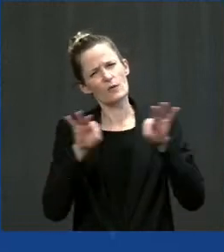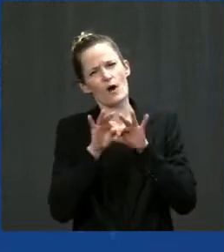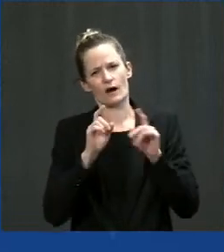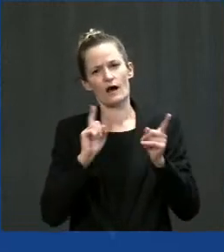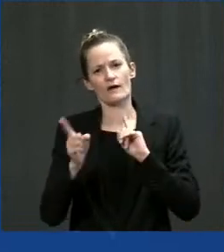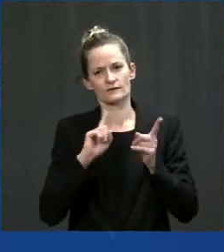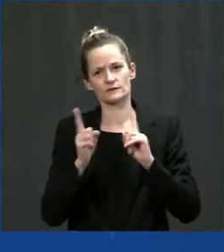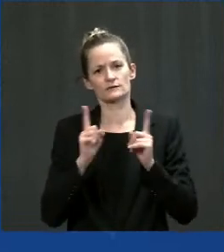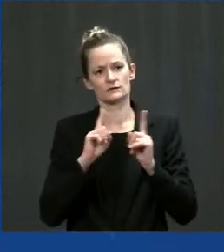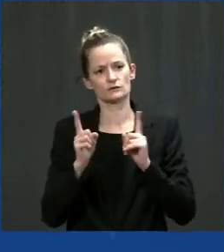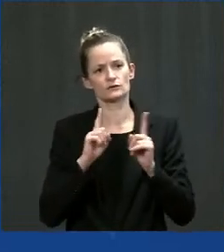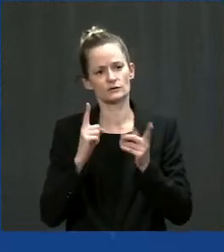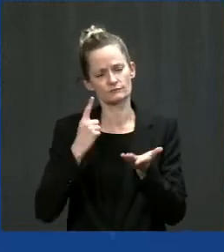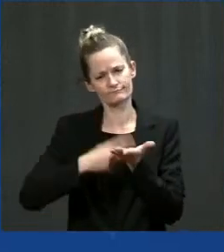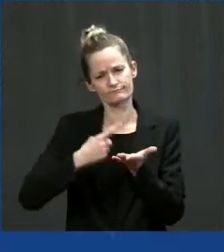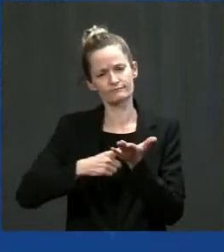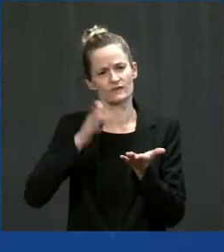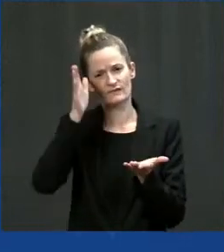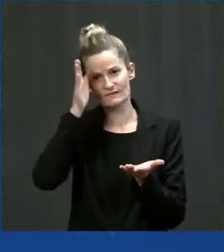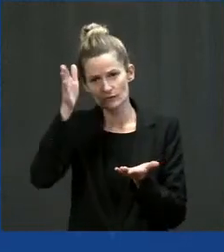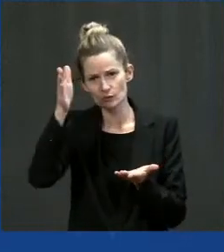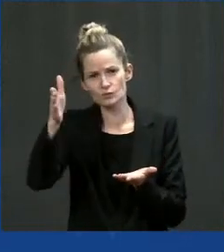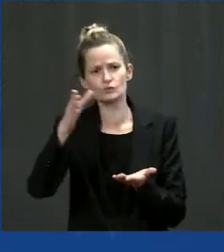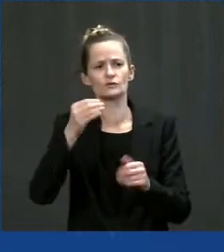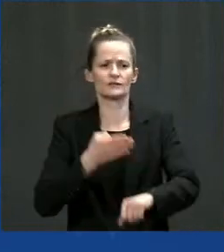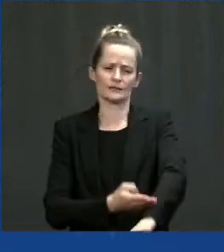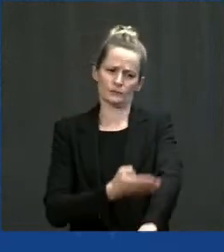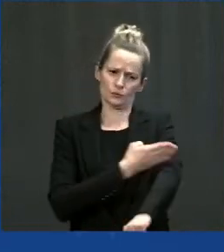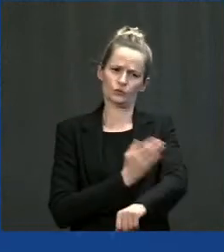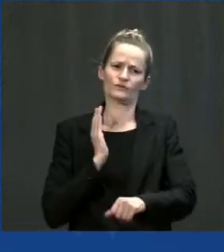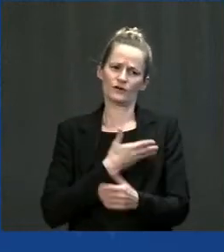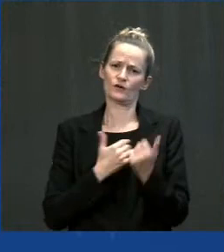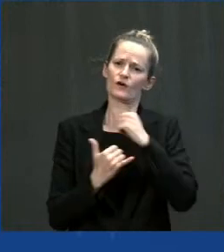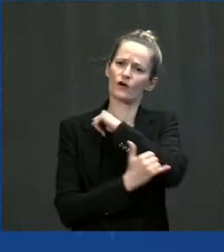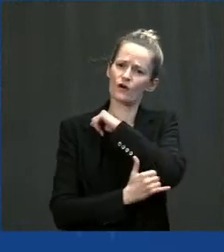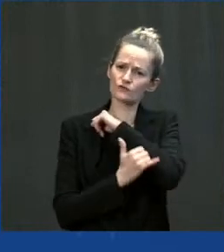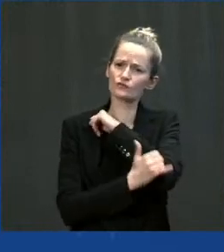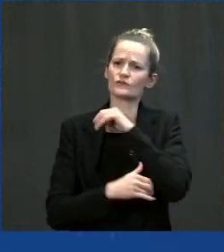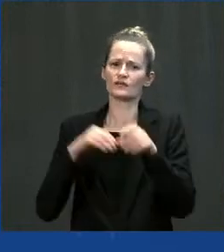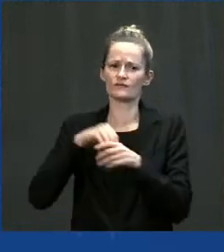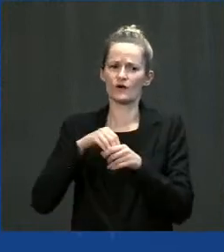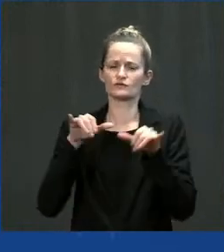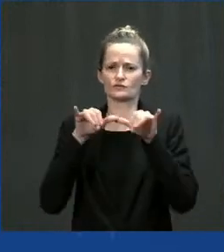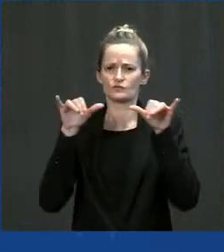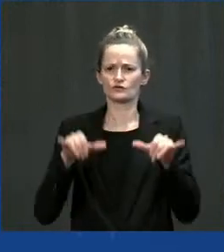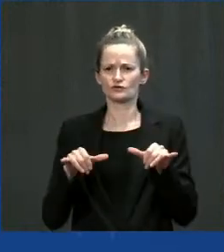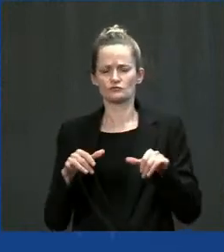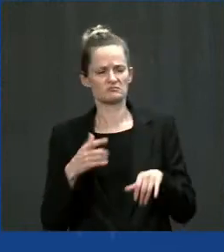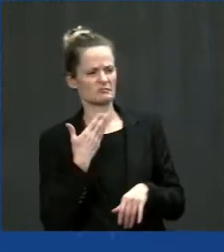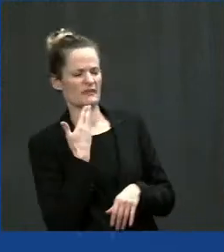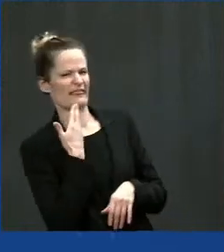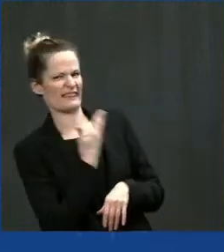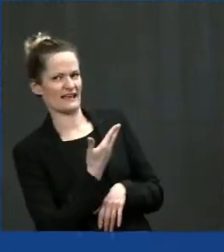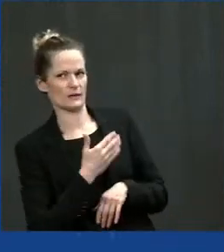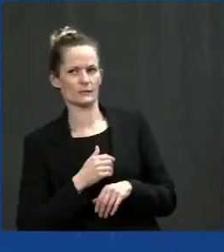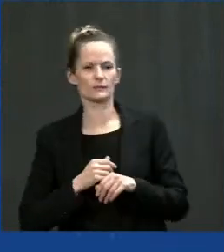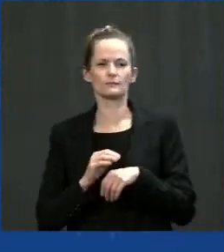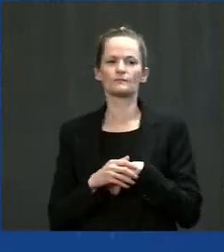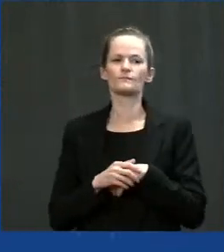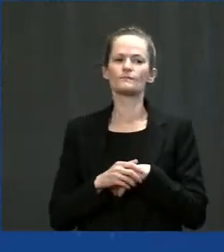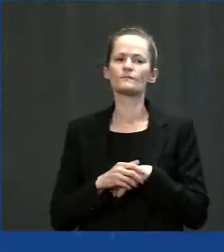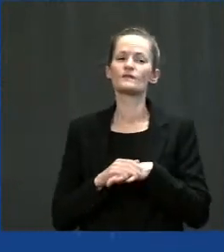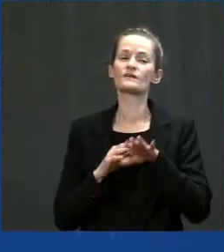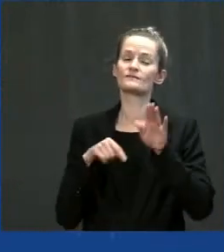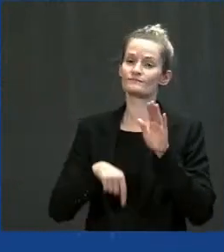improving our nation's infrastructure. So thank you for having me. I'm coming from the state of Georgia, which provides which